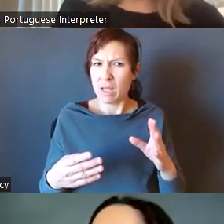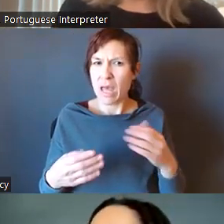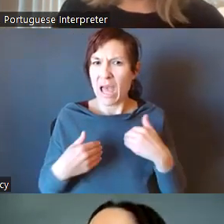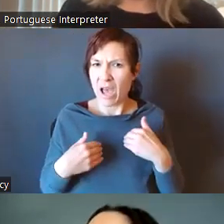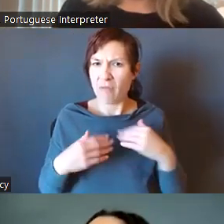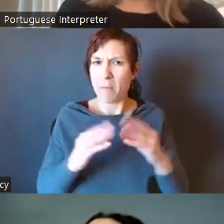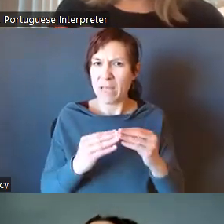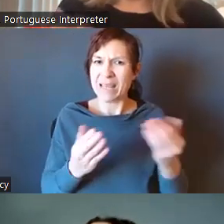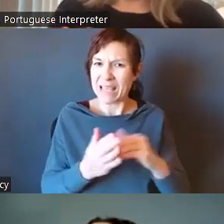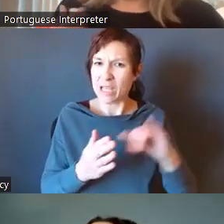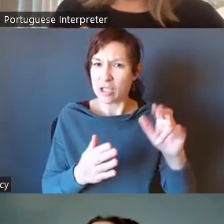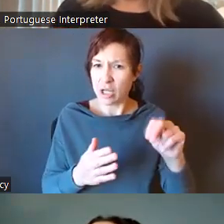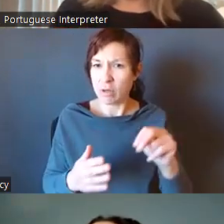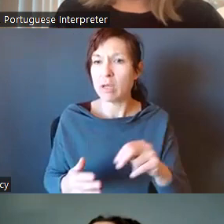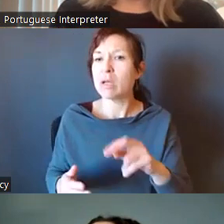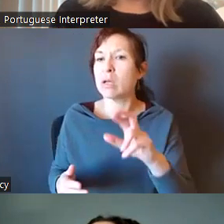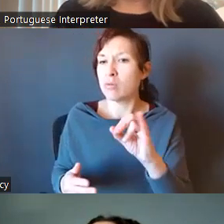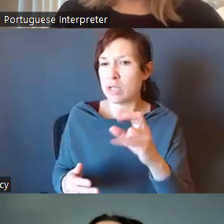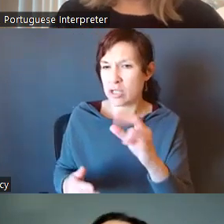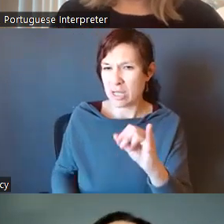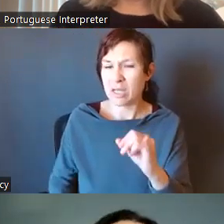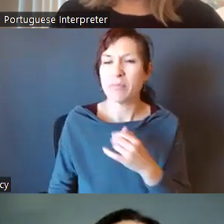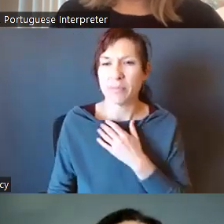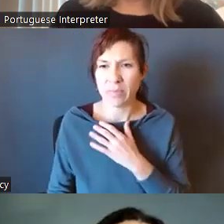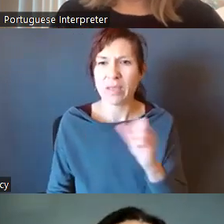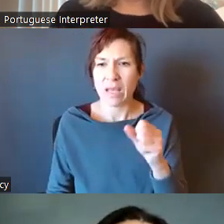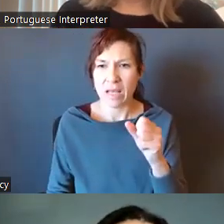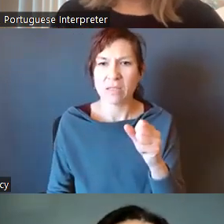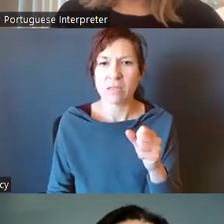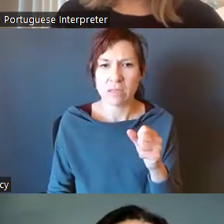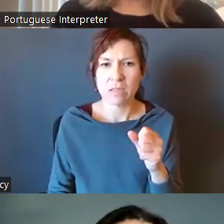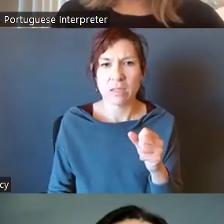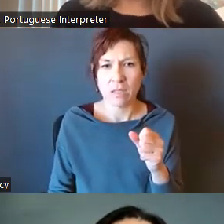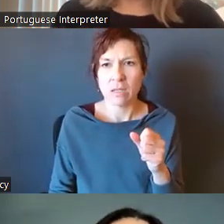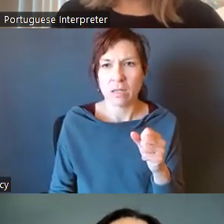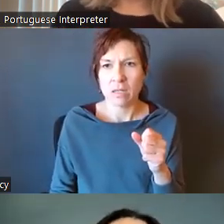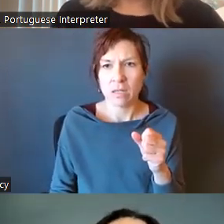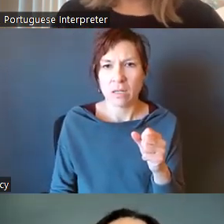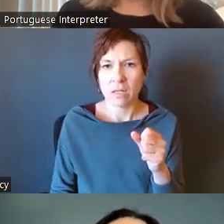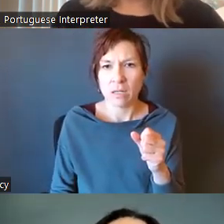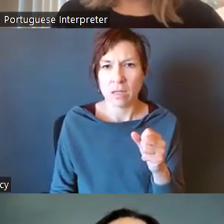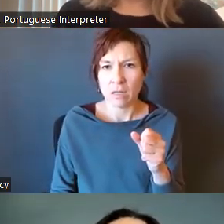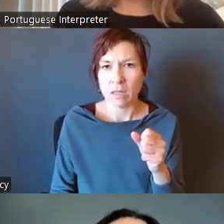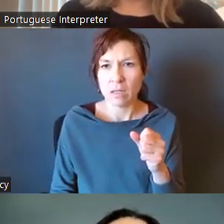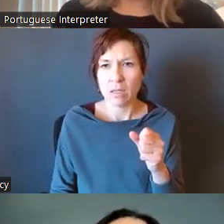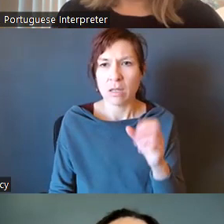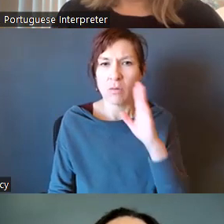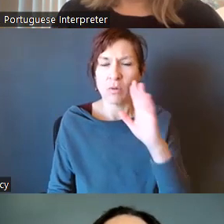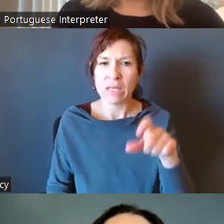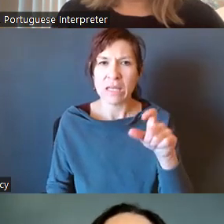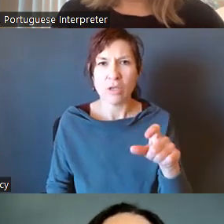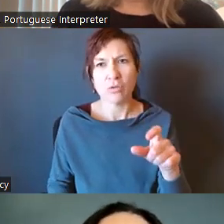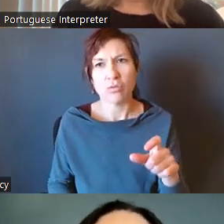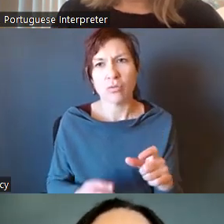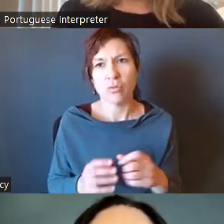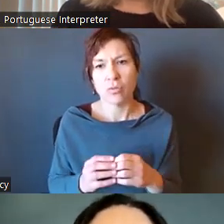was contemplating, that we could, I think we would want to think about things a little more, like, you know, do a lot